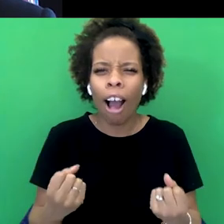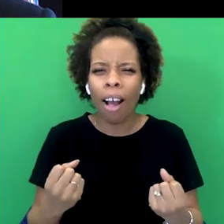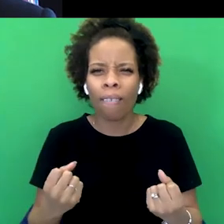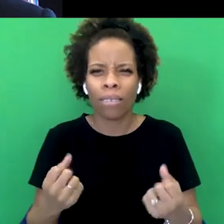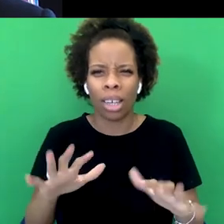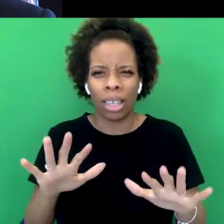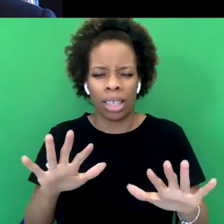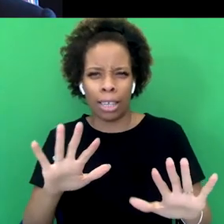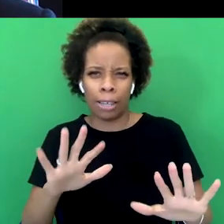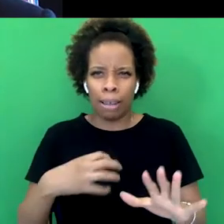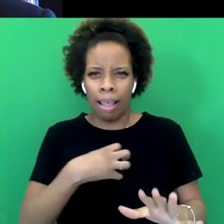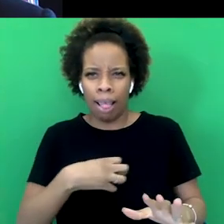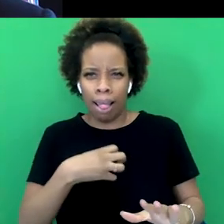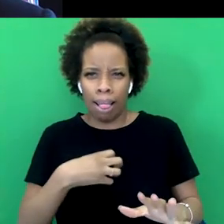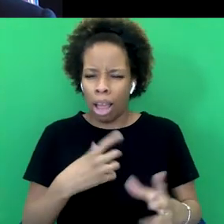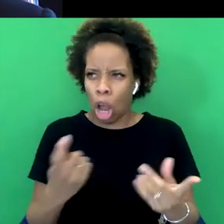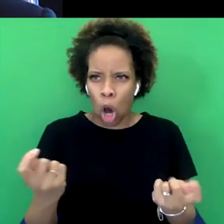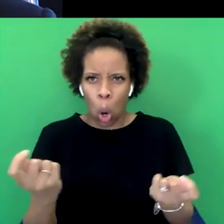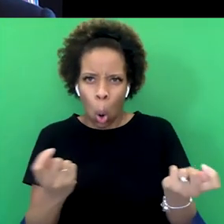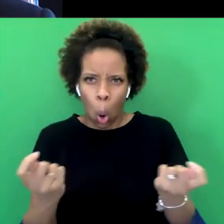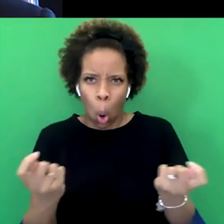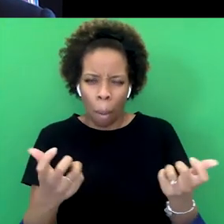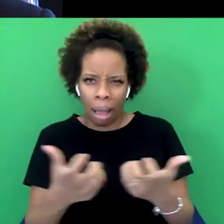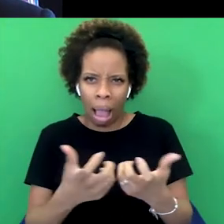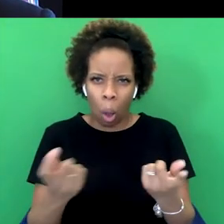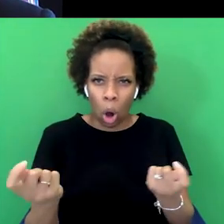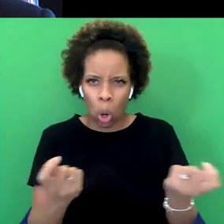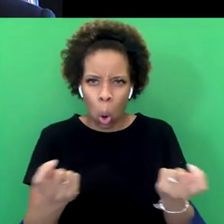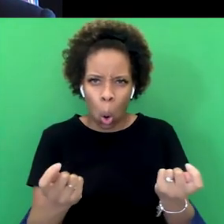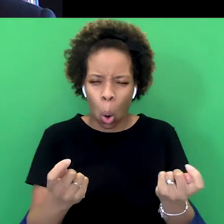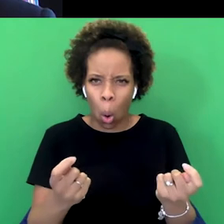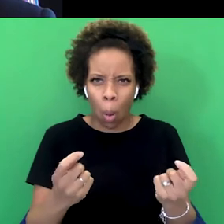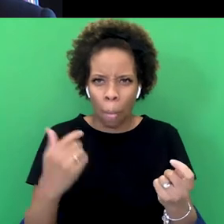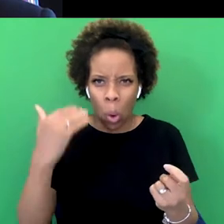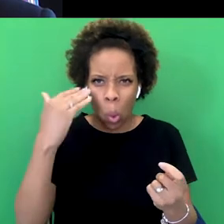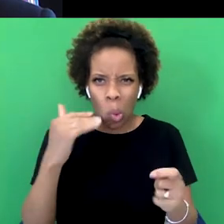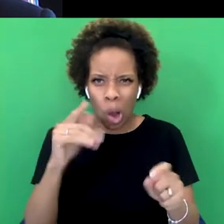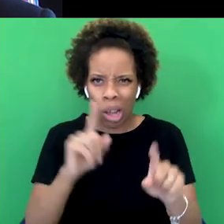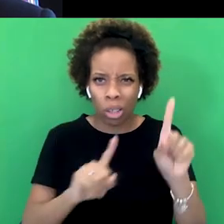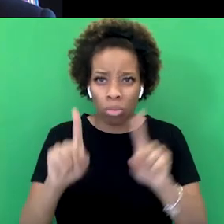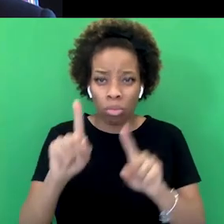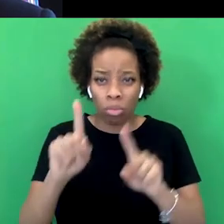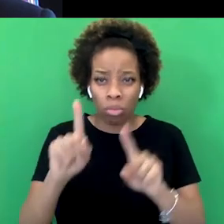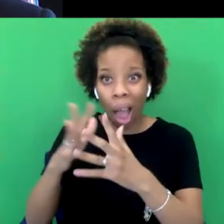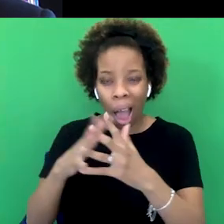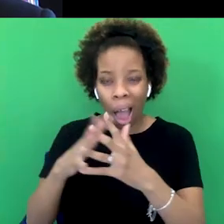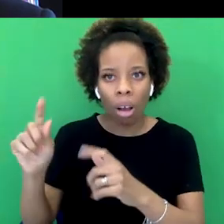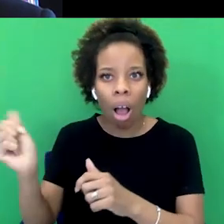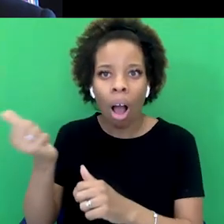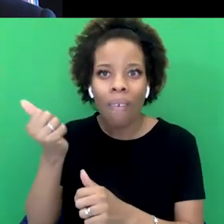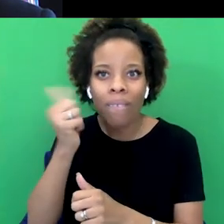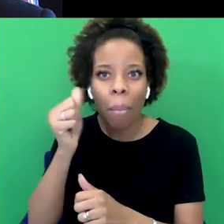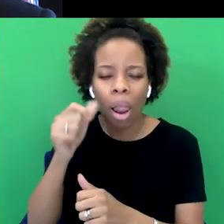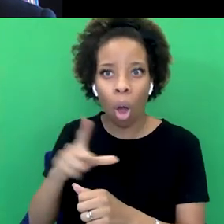supremacy than they are in the US, for example, because there's just this much more graphic history of slavery and it's much more intimate, but because